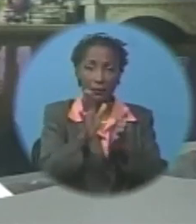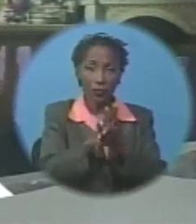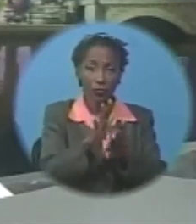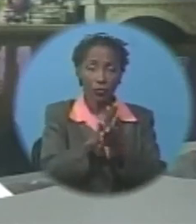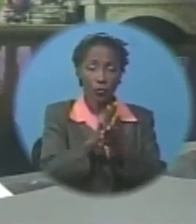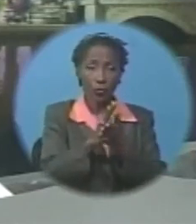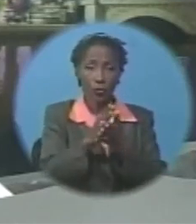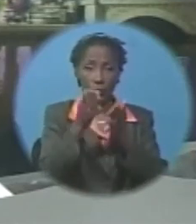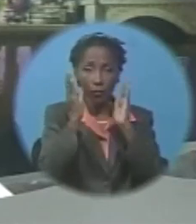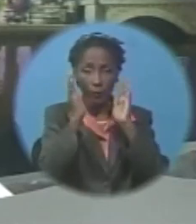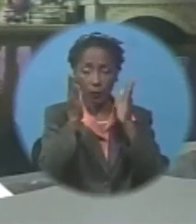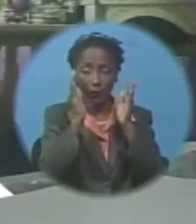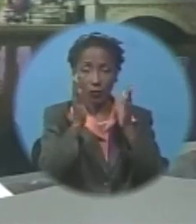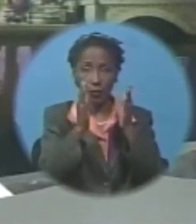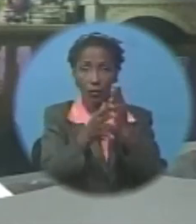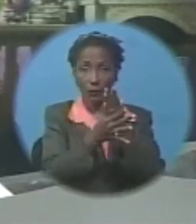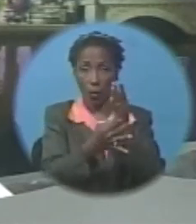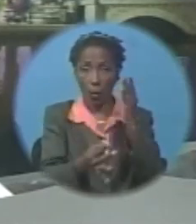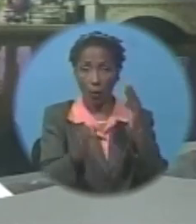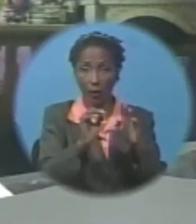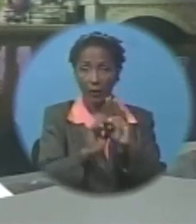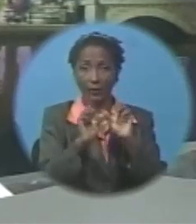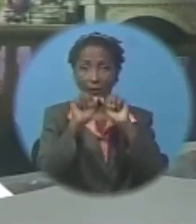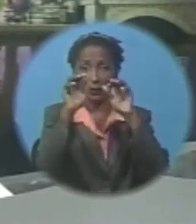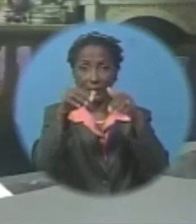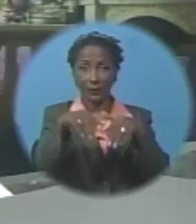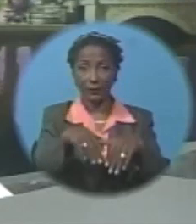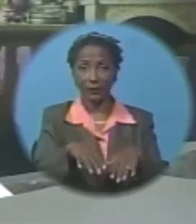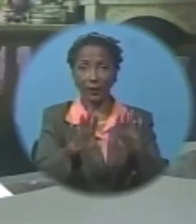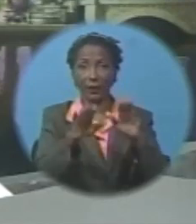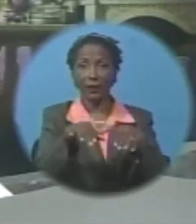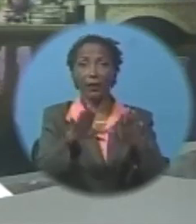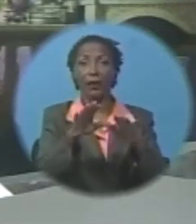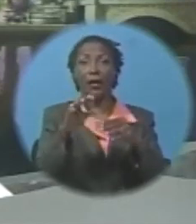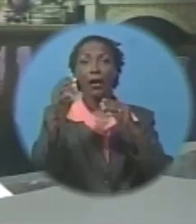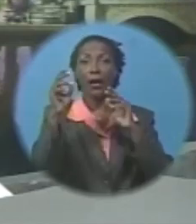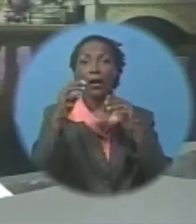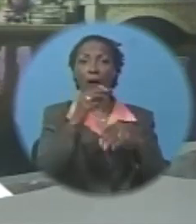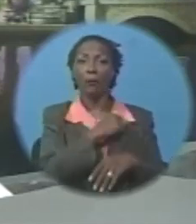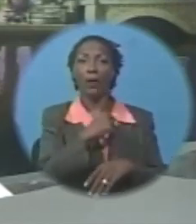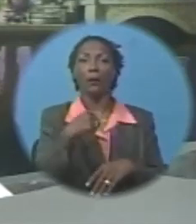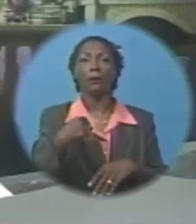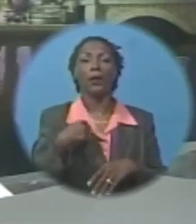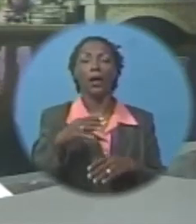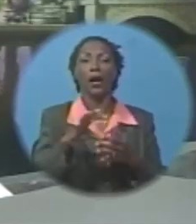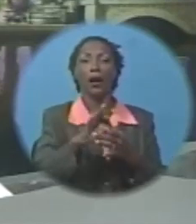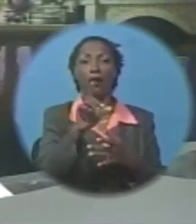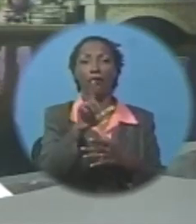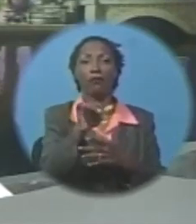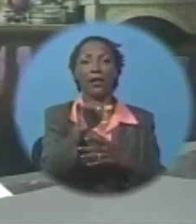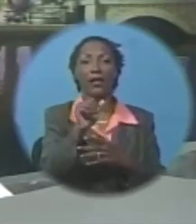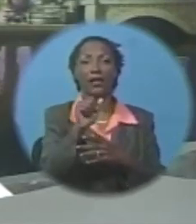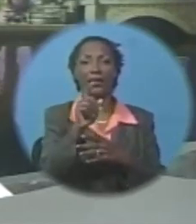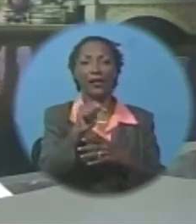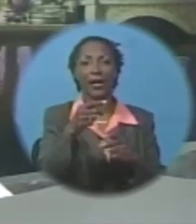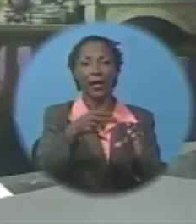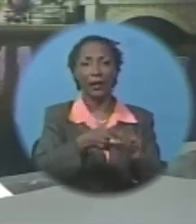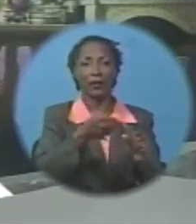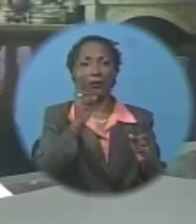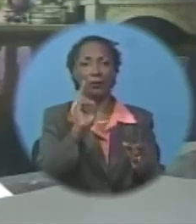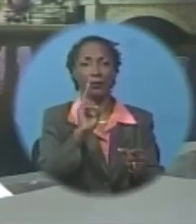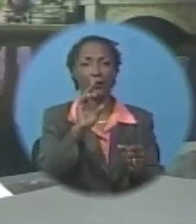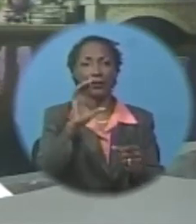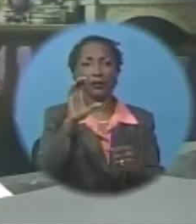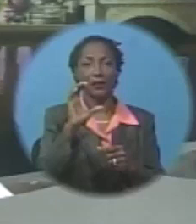possibility of residue in the sea. An executive member of regional airline Liat has resigned. Its chief